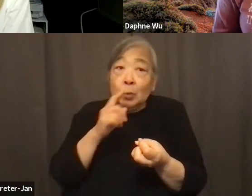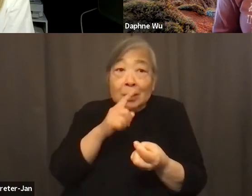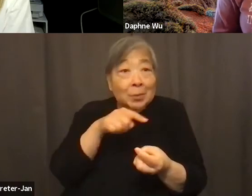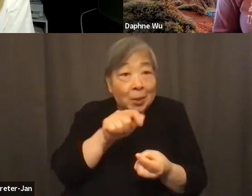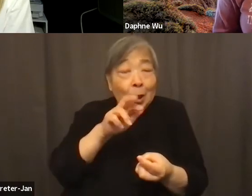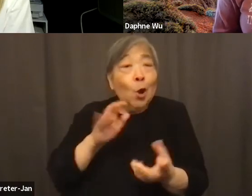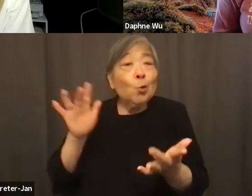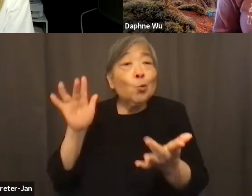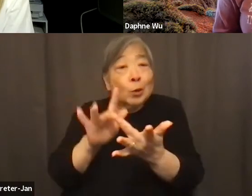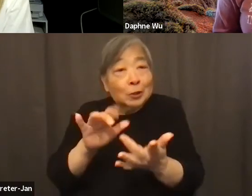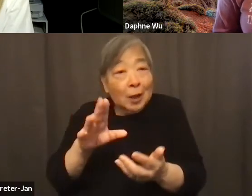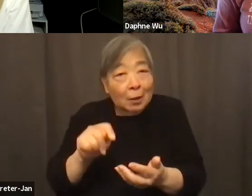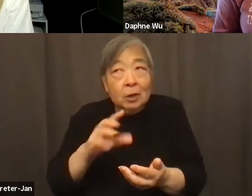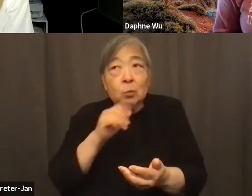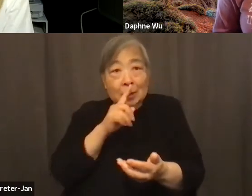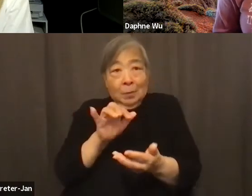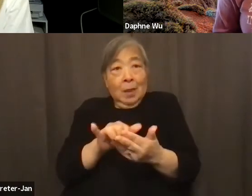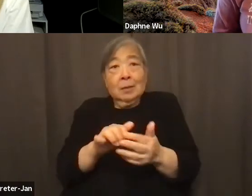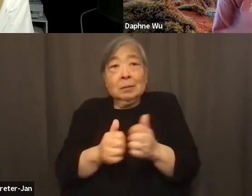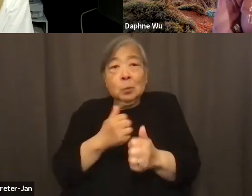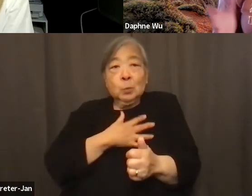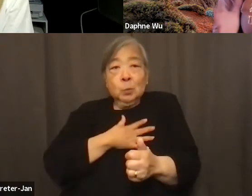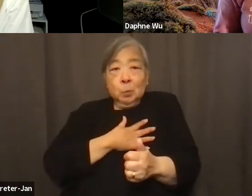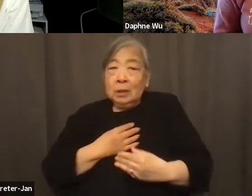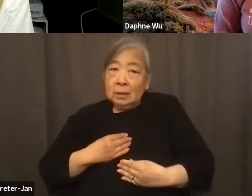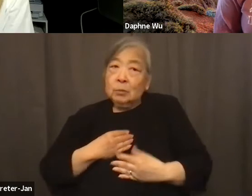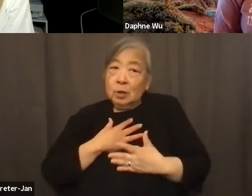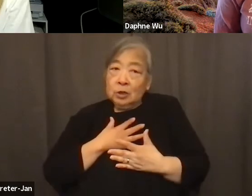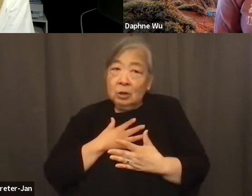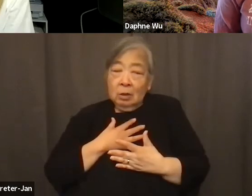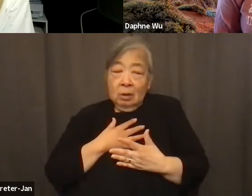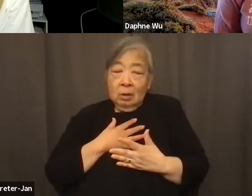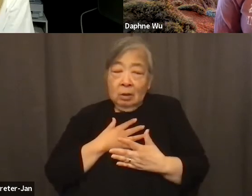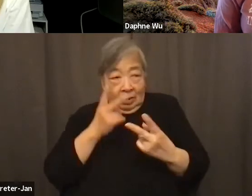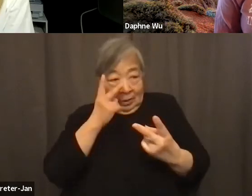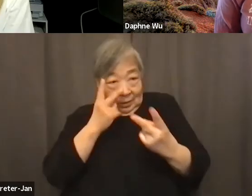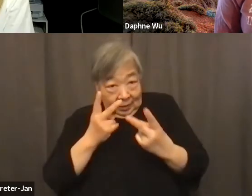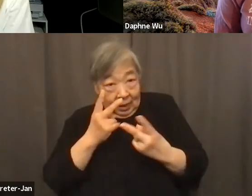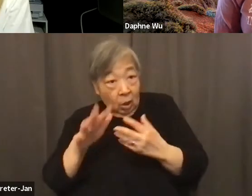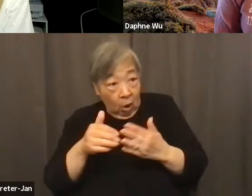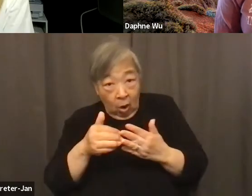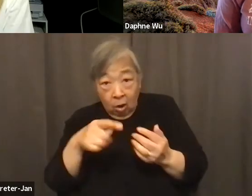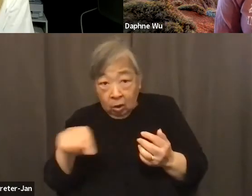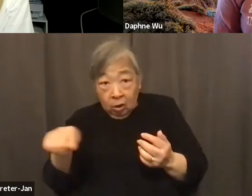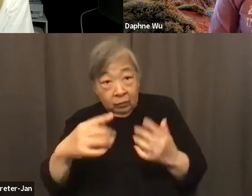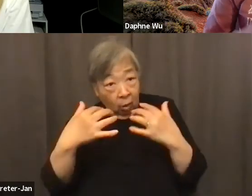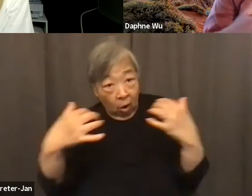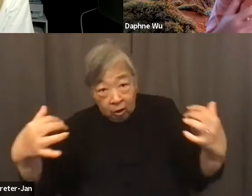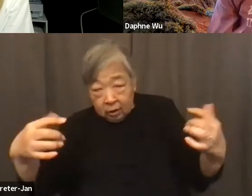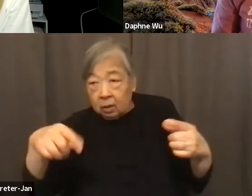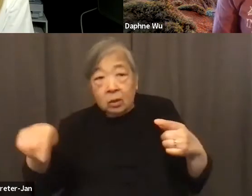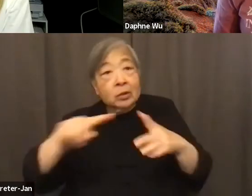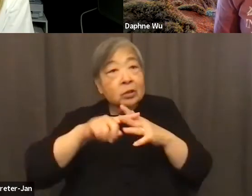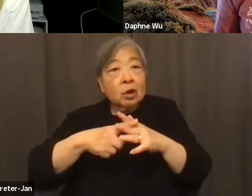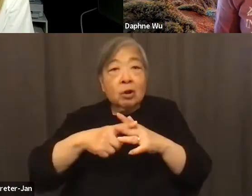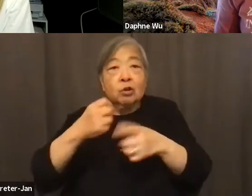And that's actually been the most inspirational, just, you know, seeing all of our audience start creating